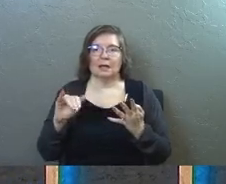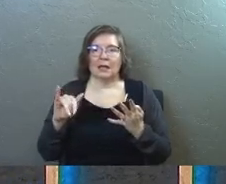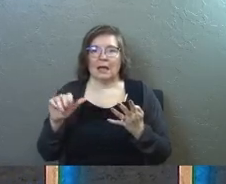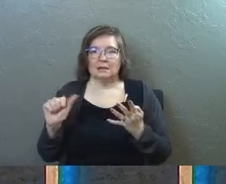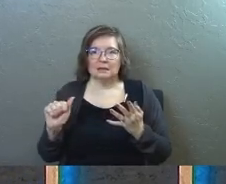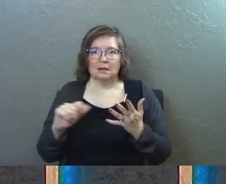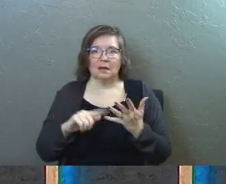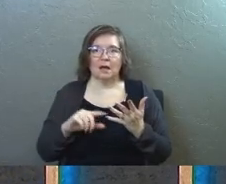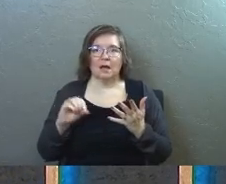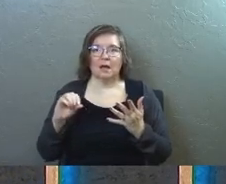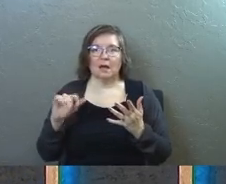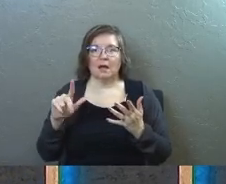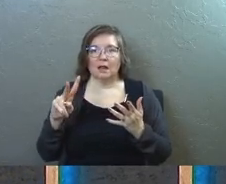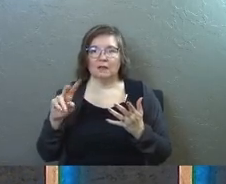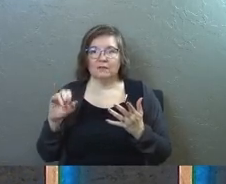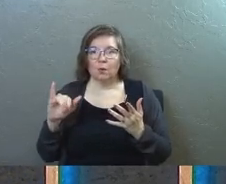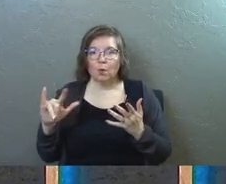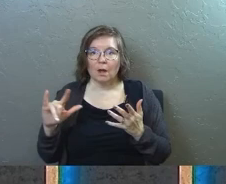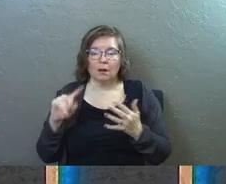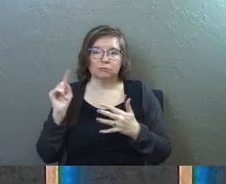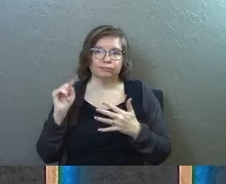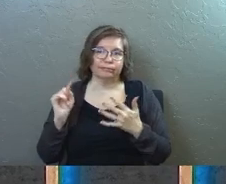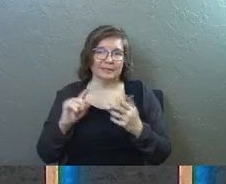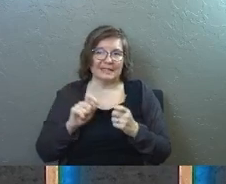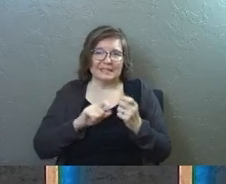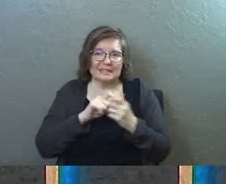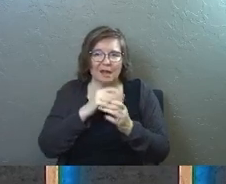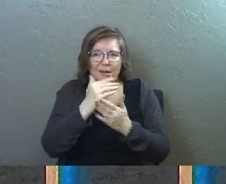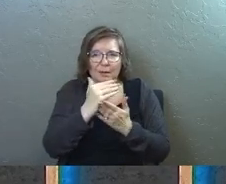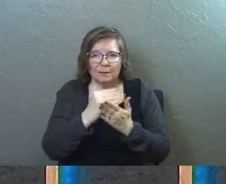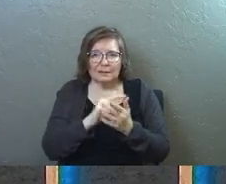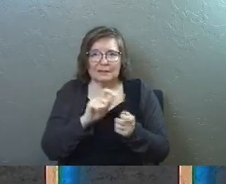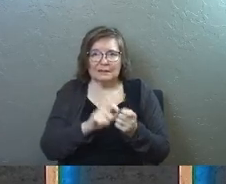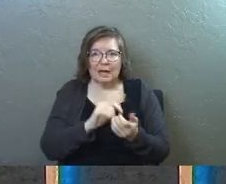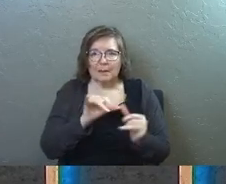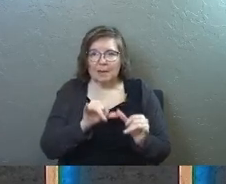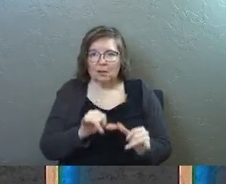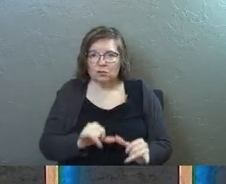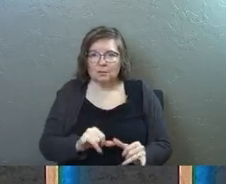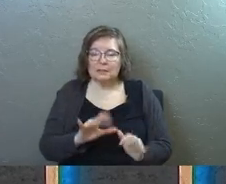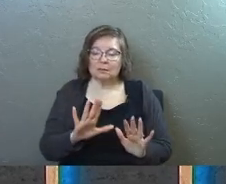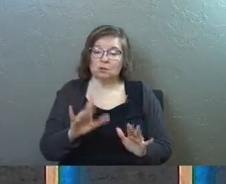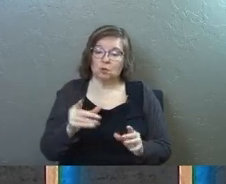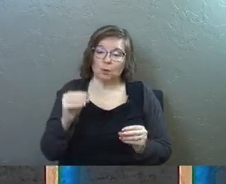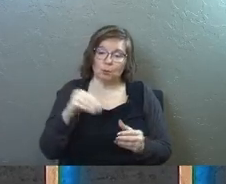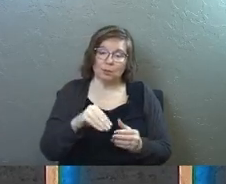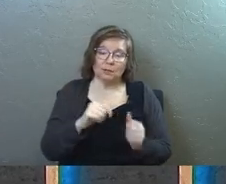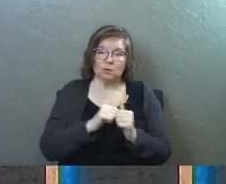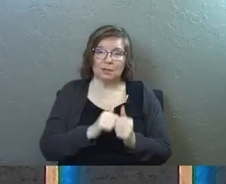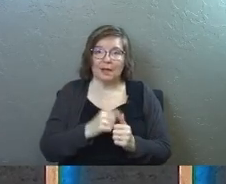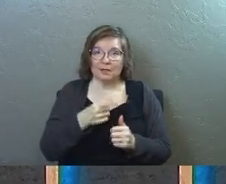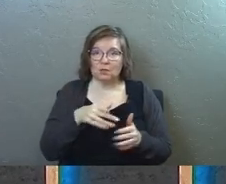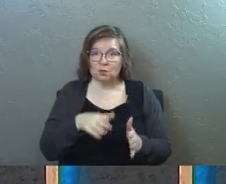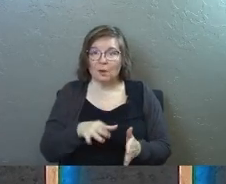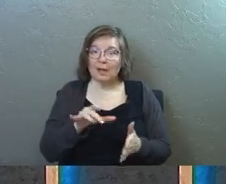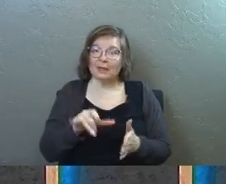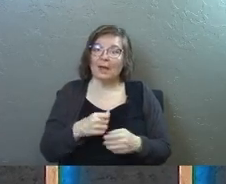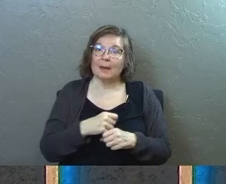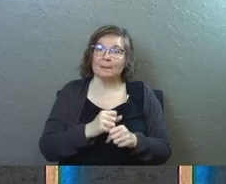is and cassia in it and had olive oil in it and and he gives the exact recipe and the exact measurements he's like you put this together in